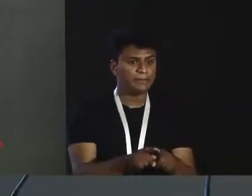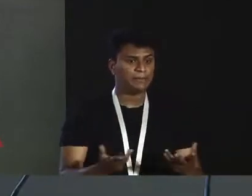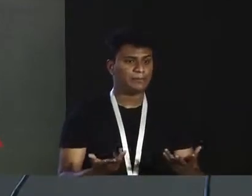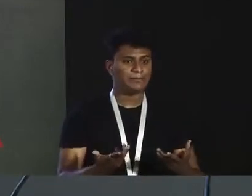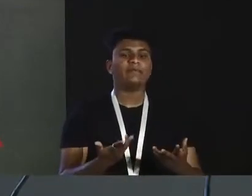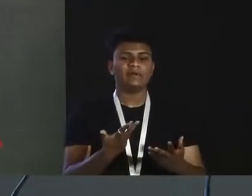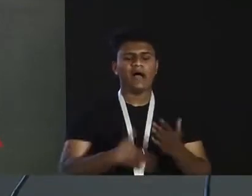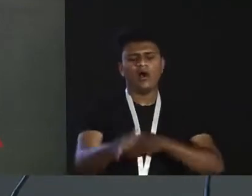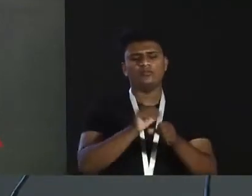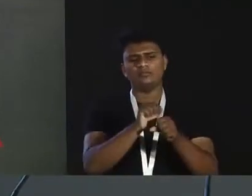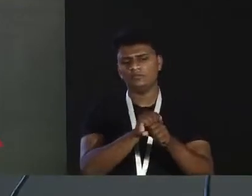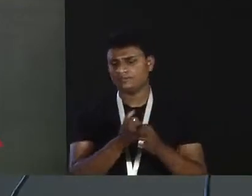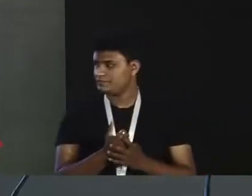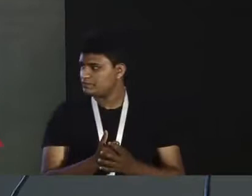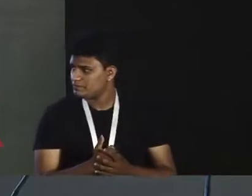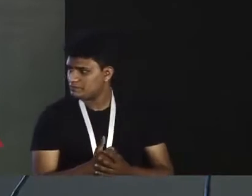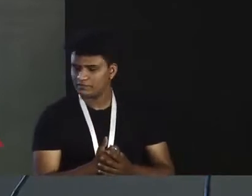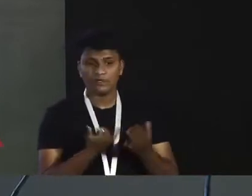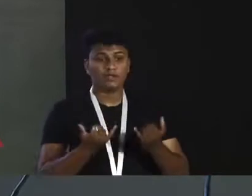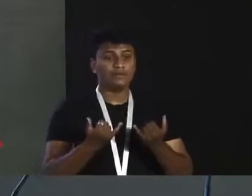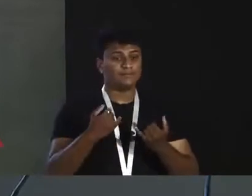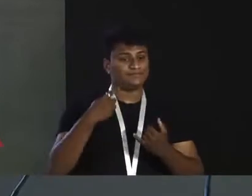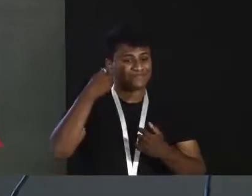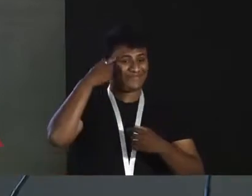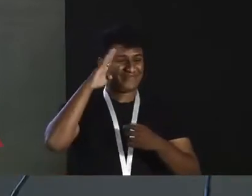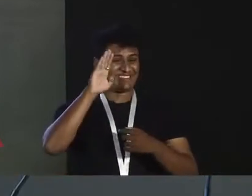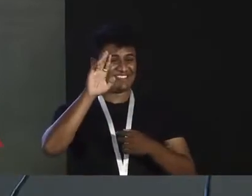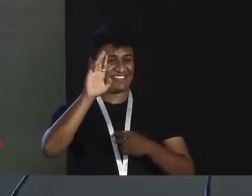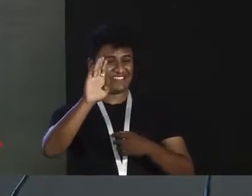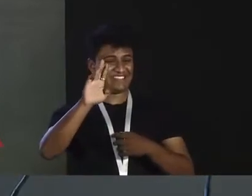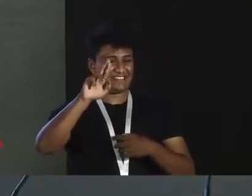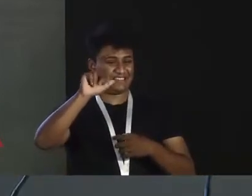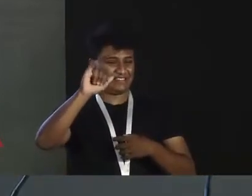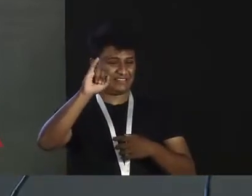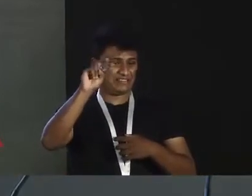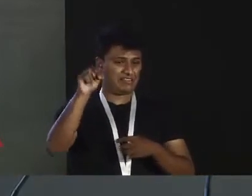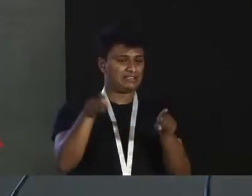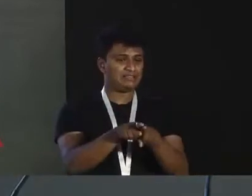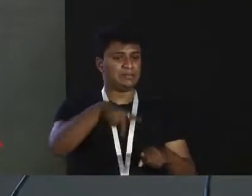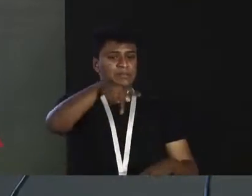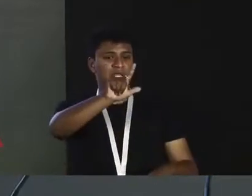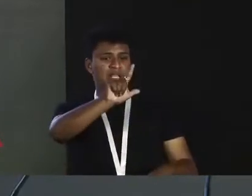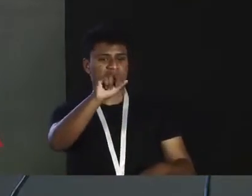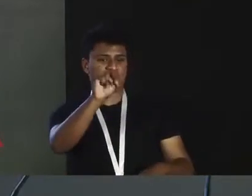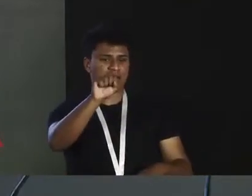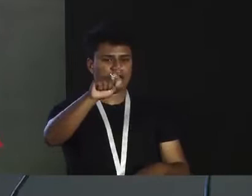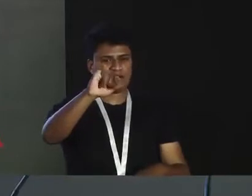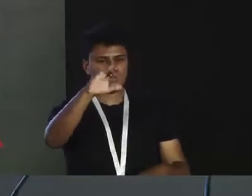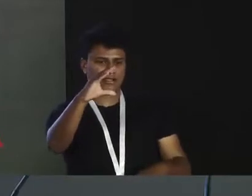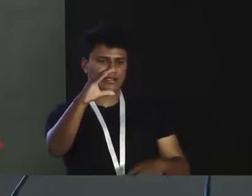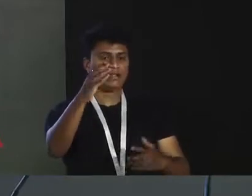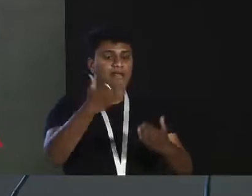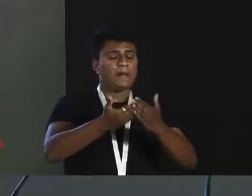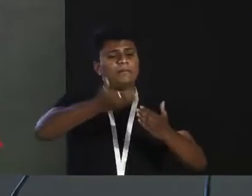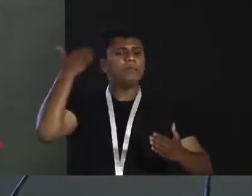our brains are plastic. What that means is, you see, earlier, people used to